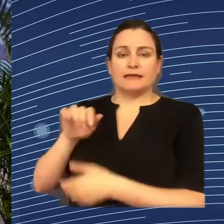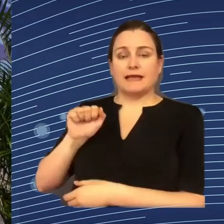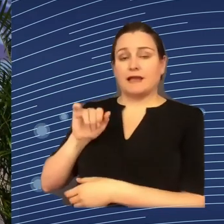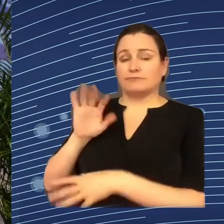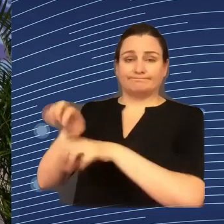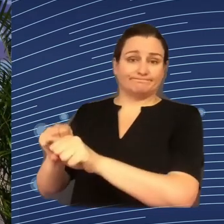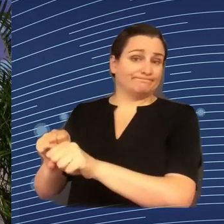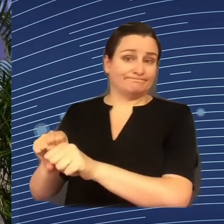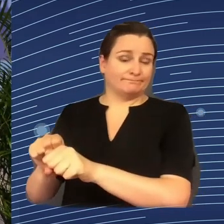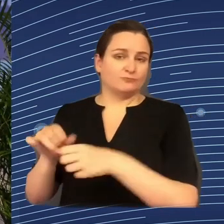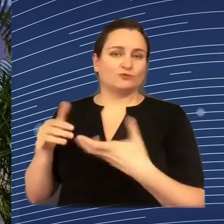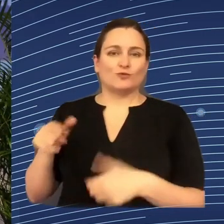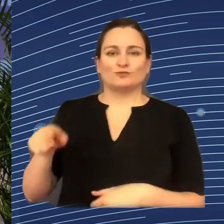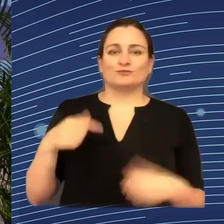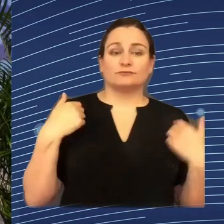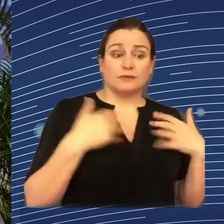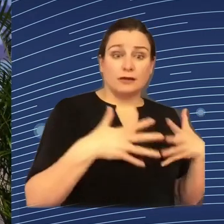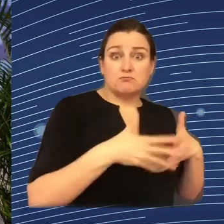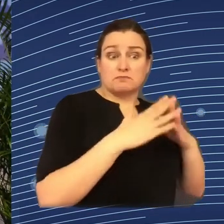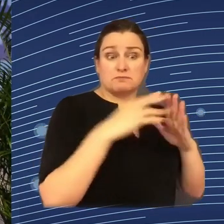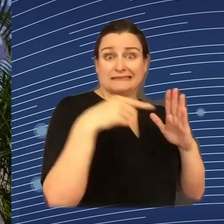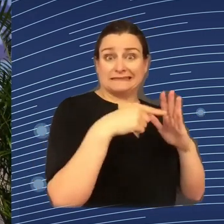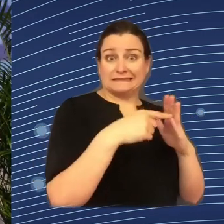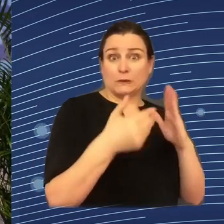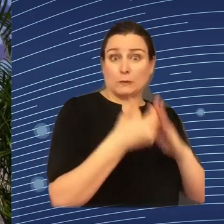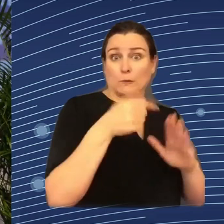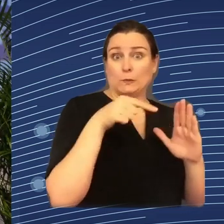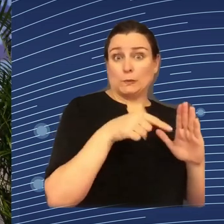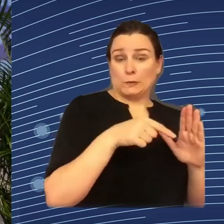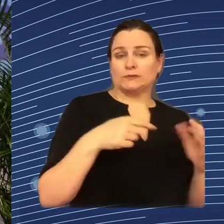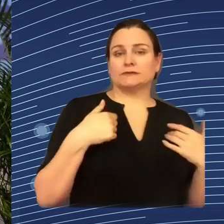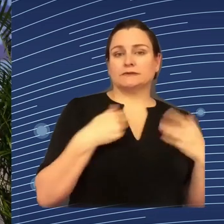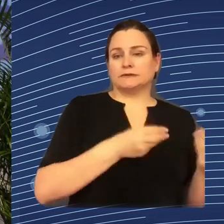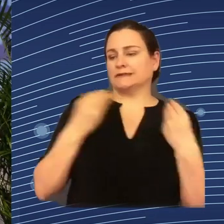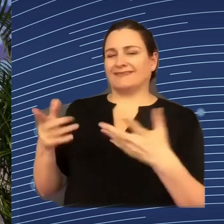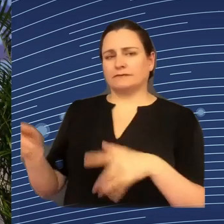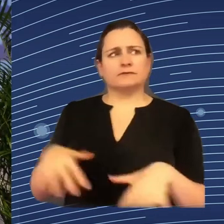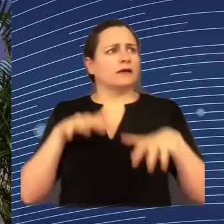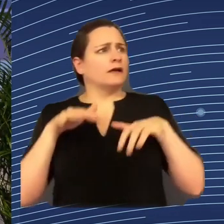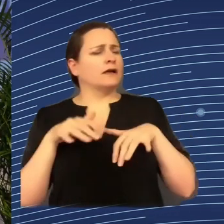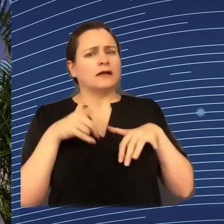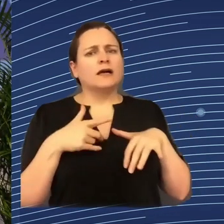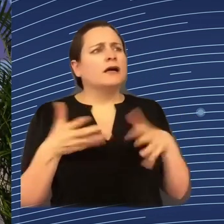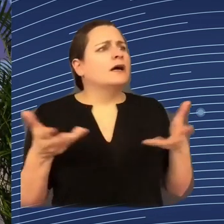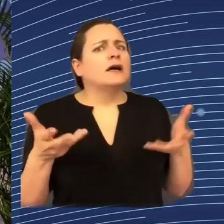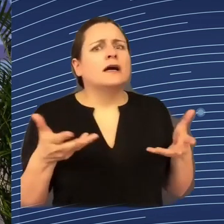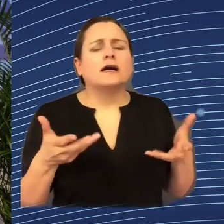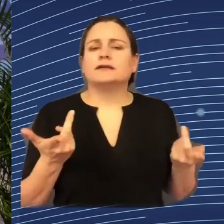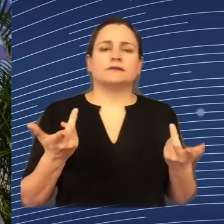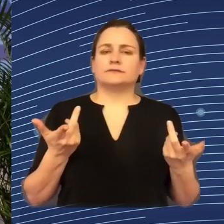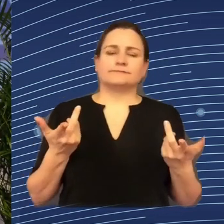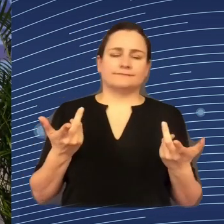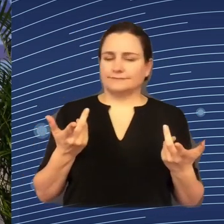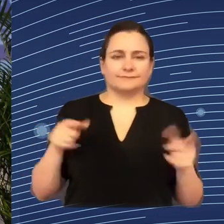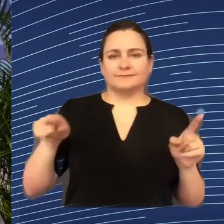scratch, because when the tool has been designed and has been developed and has to be implemented, it's already too late to ask